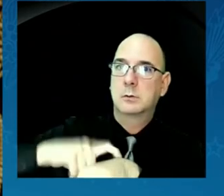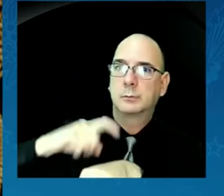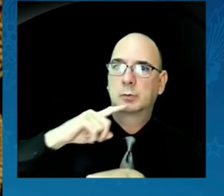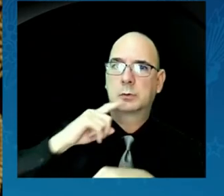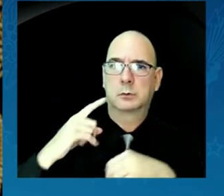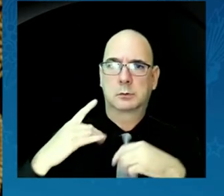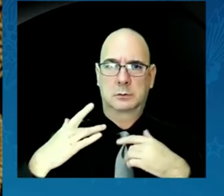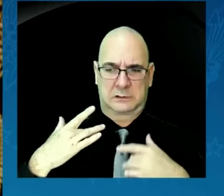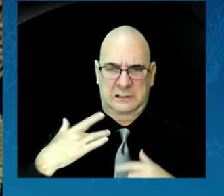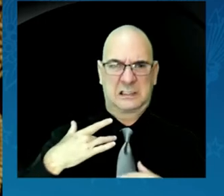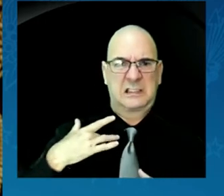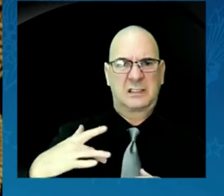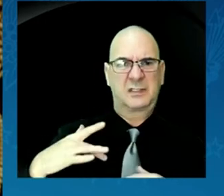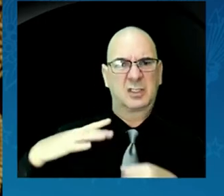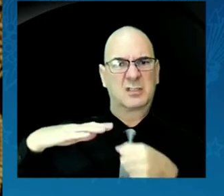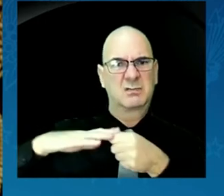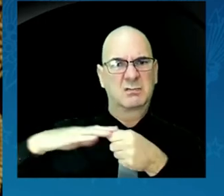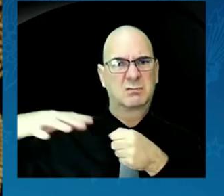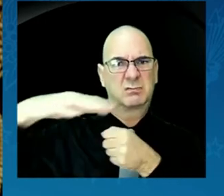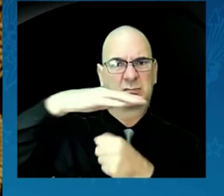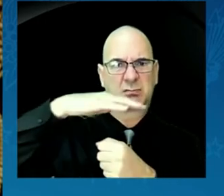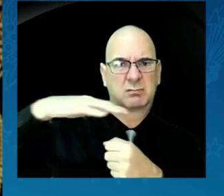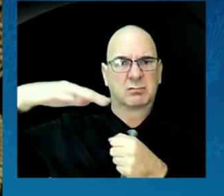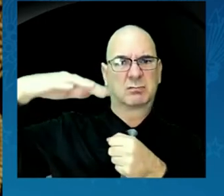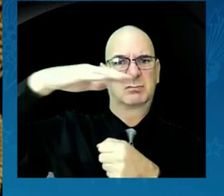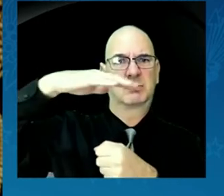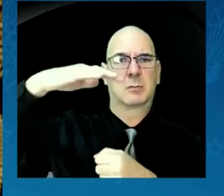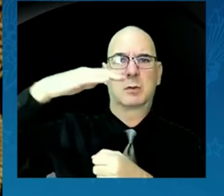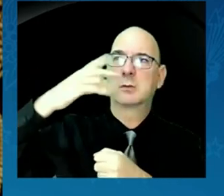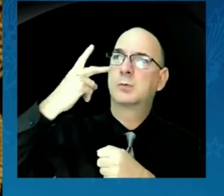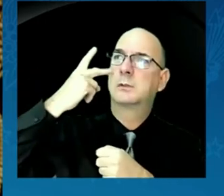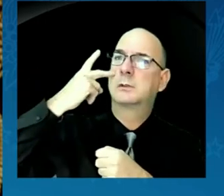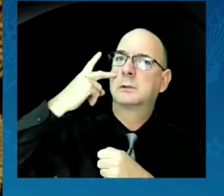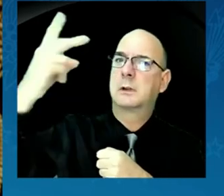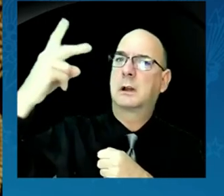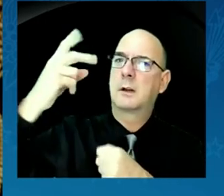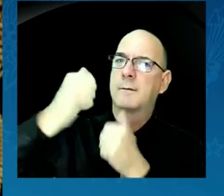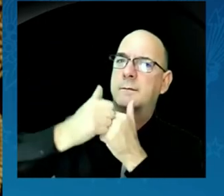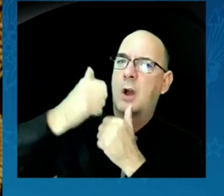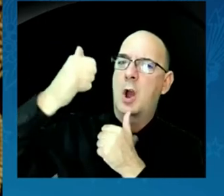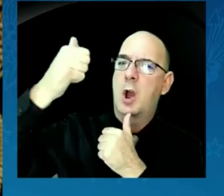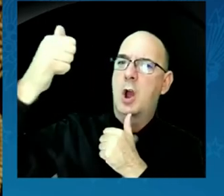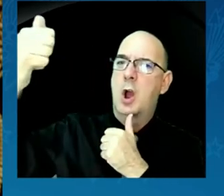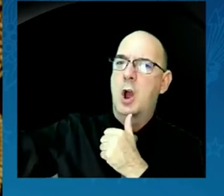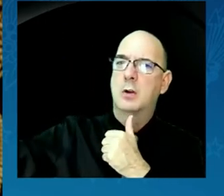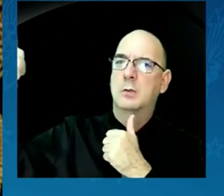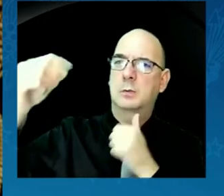farther than we can usually see. And of course, the eagle,